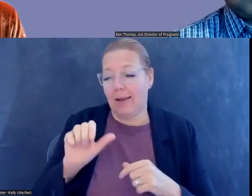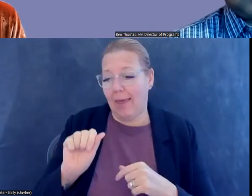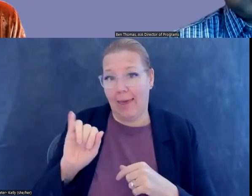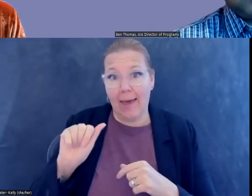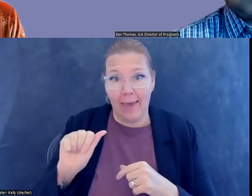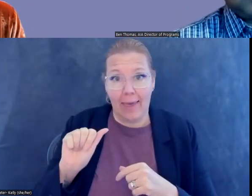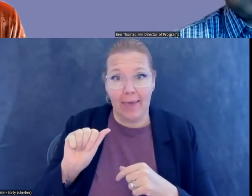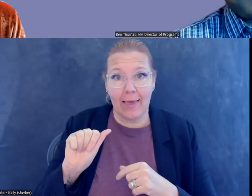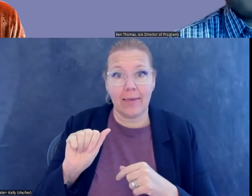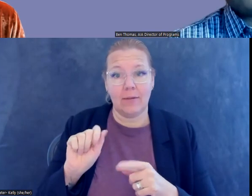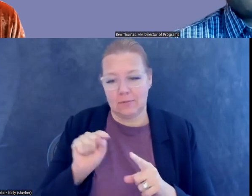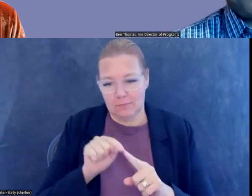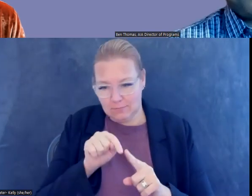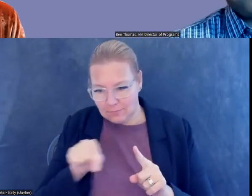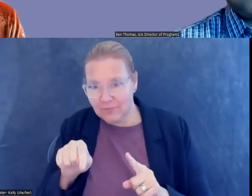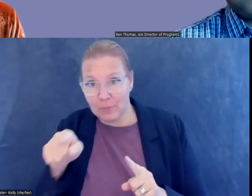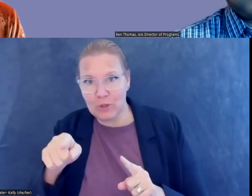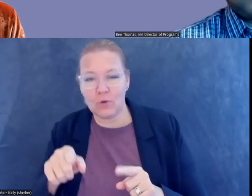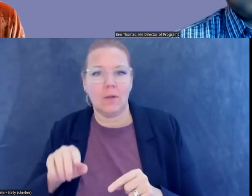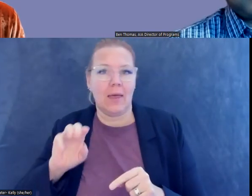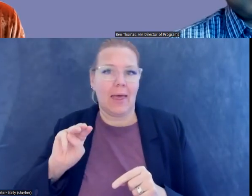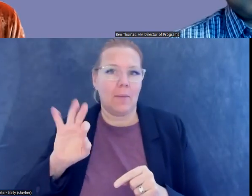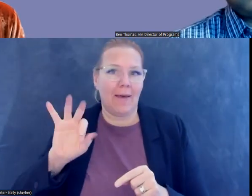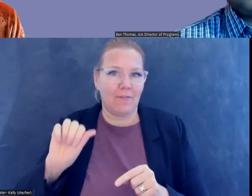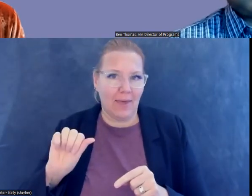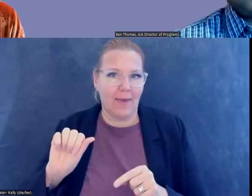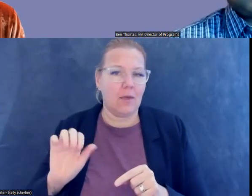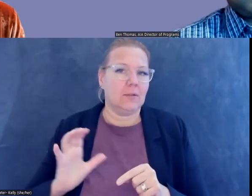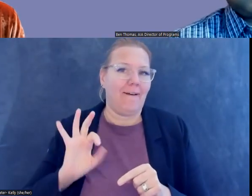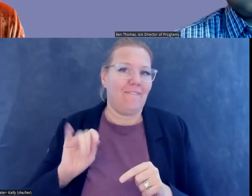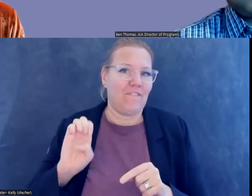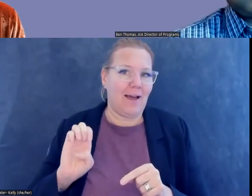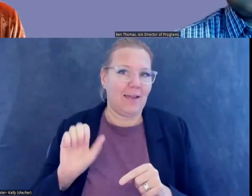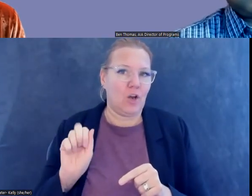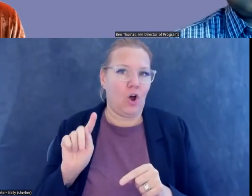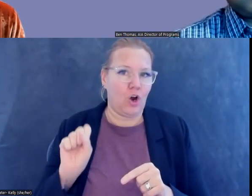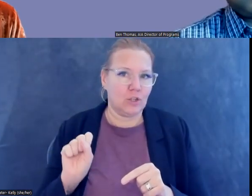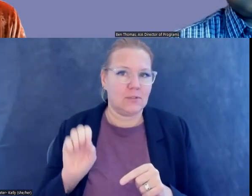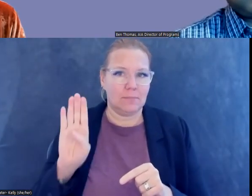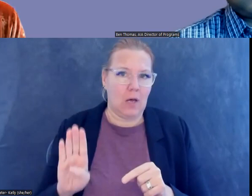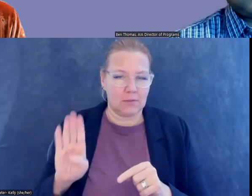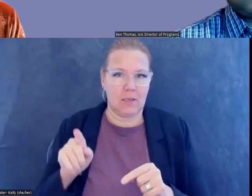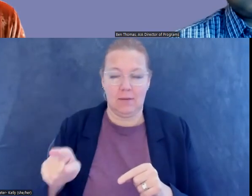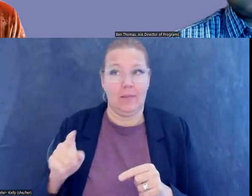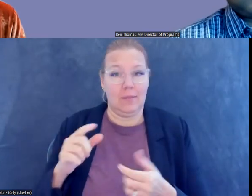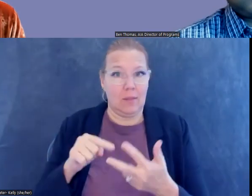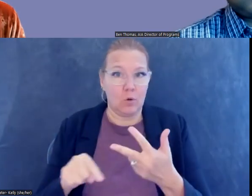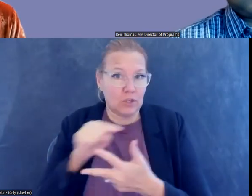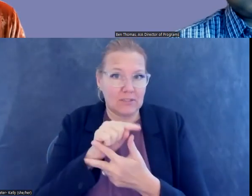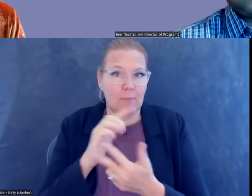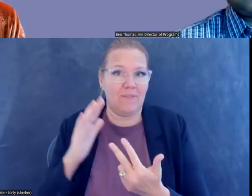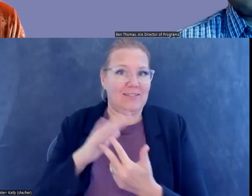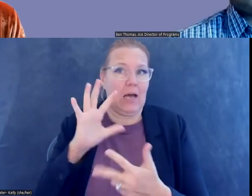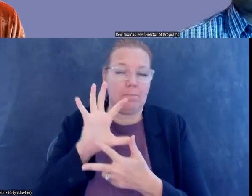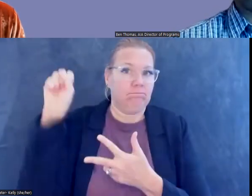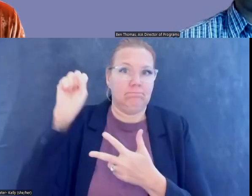uh, around the corner from you, the MFA Fine Arts Boston, I would say, are definitely the gold standards and institutions that are now going